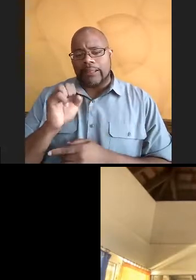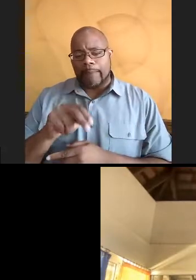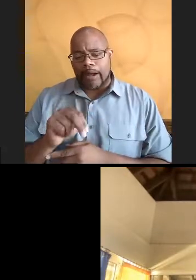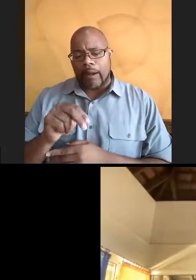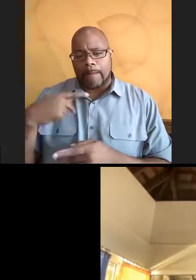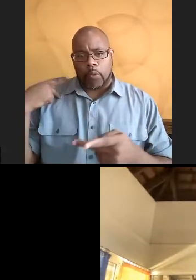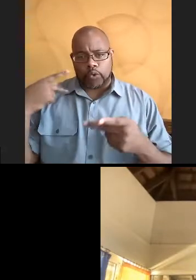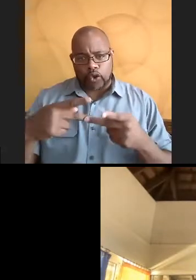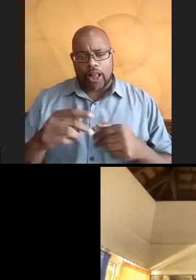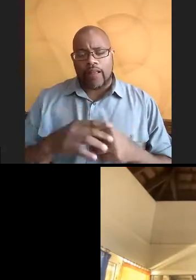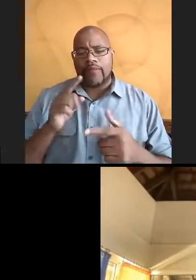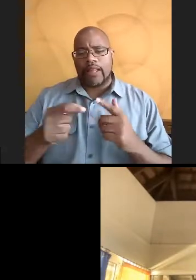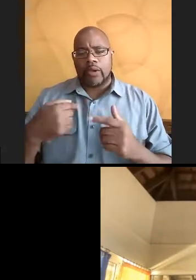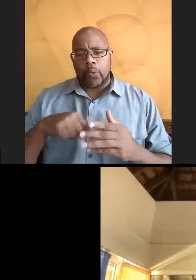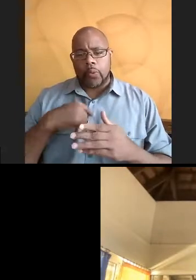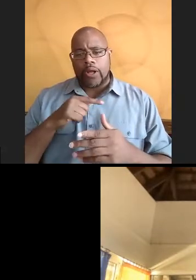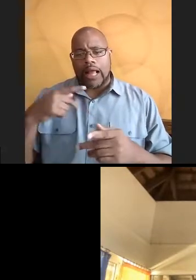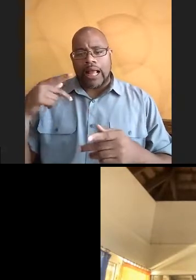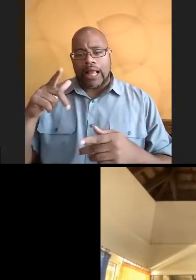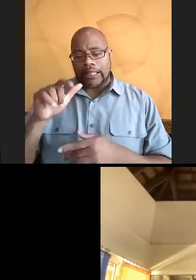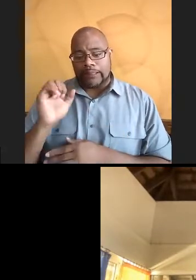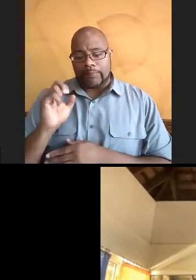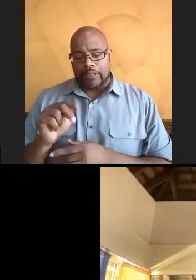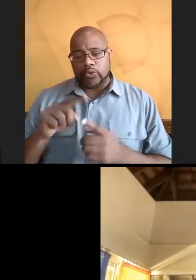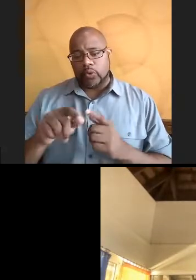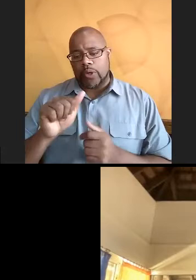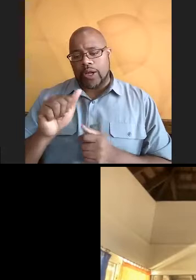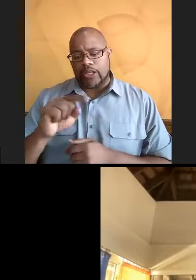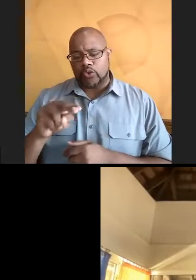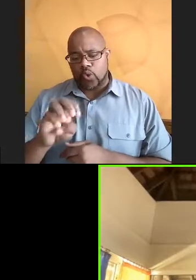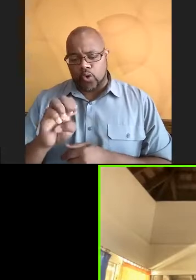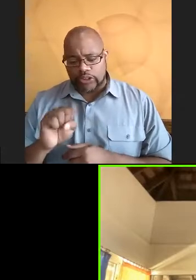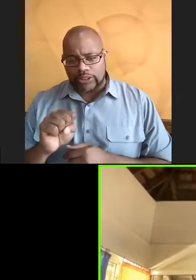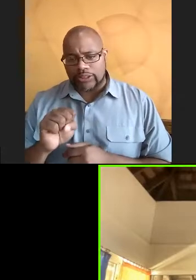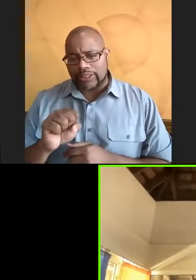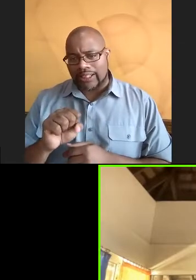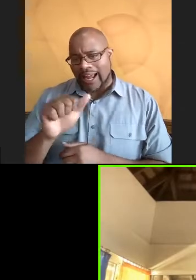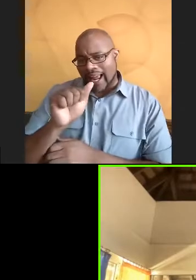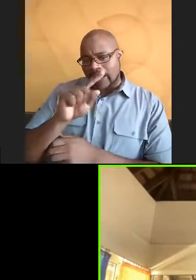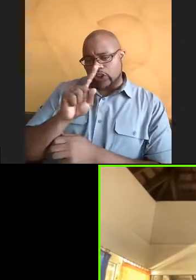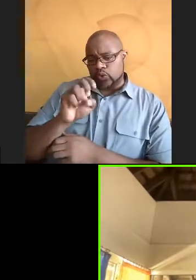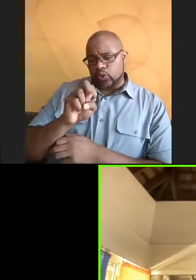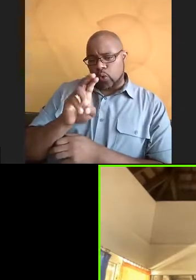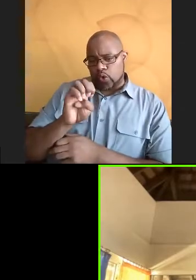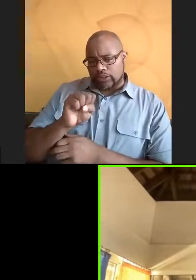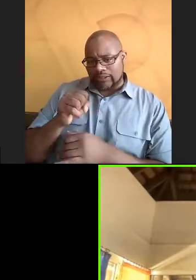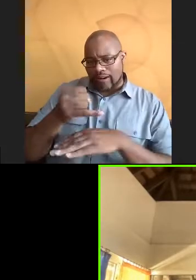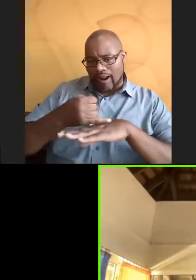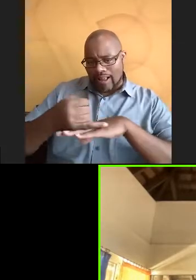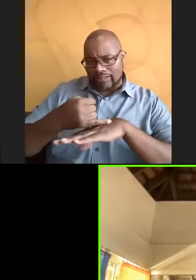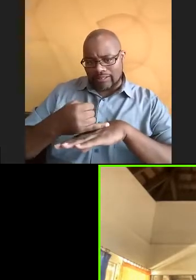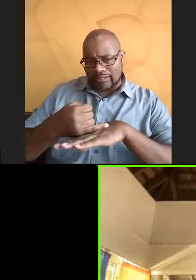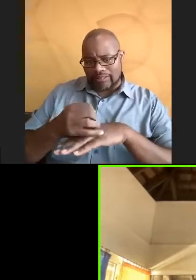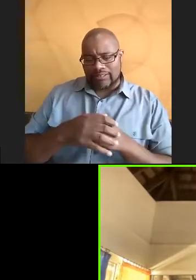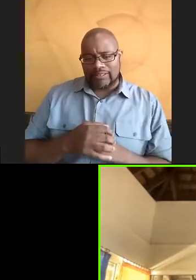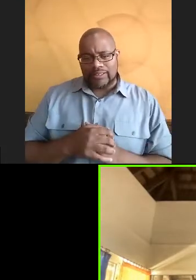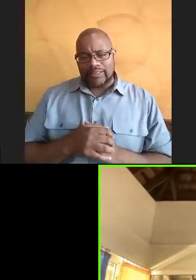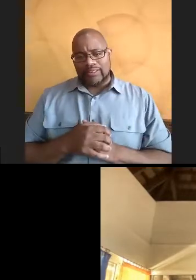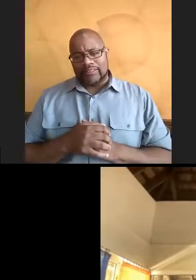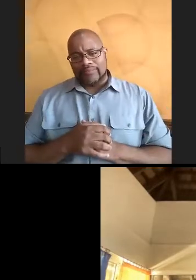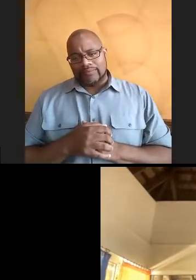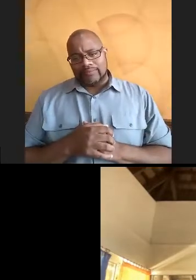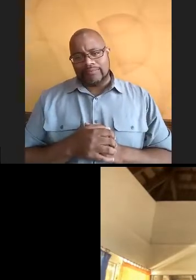Okay. Then we flew from Lisbon to the Azores. To where? The Azores, the island off the coast of Portugal.